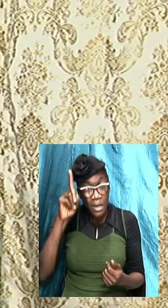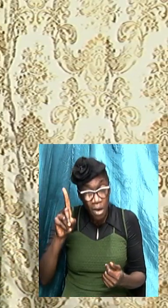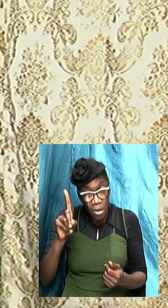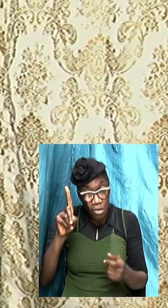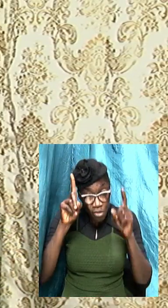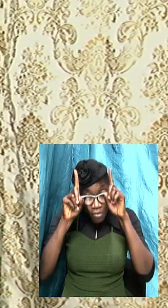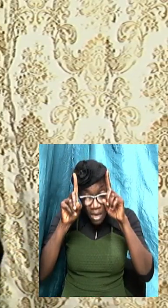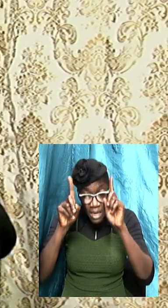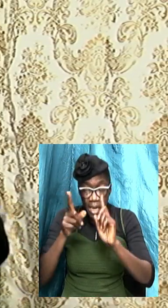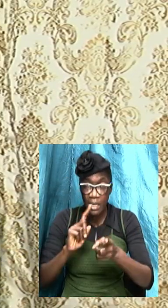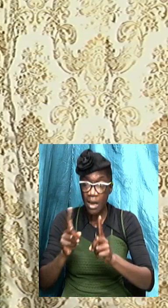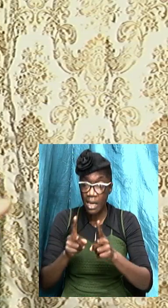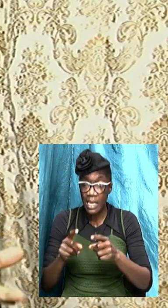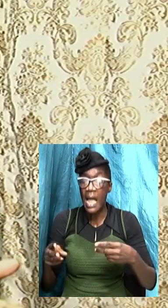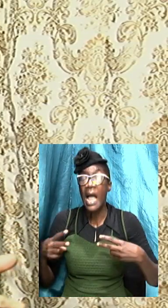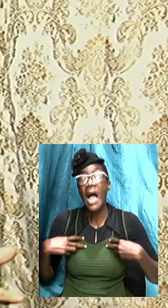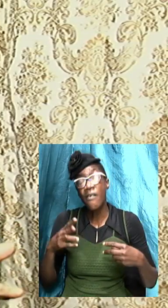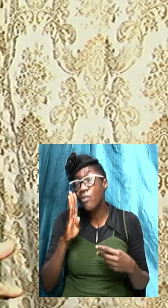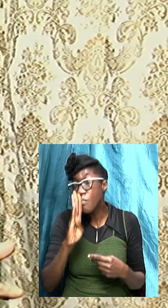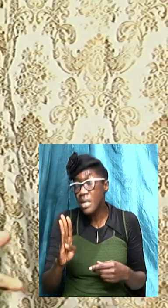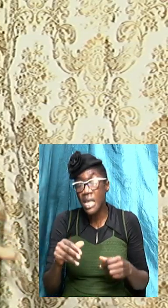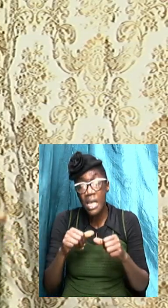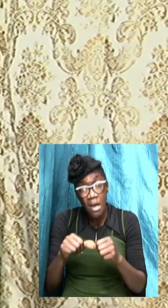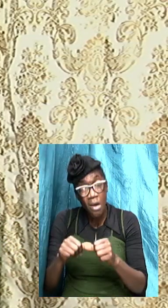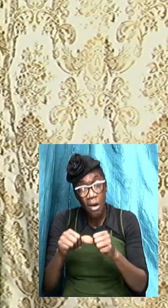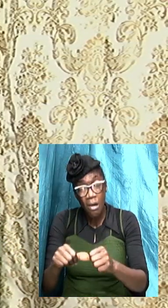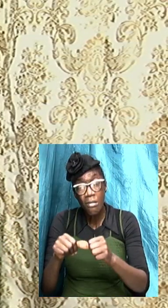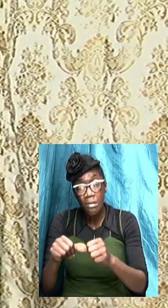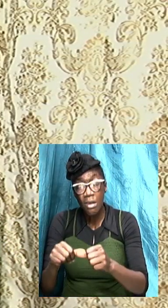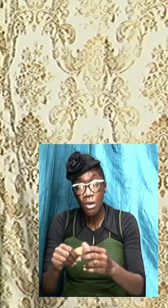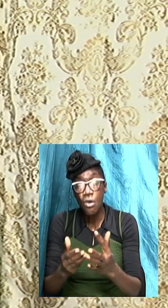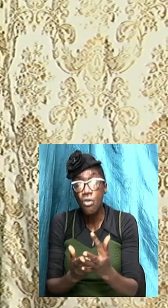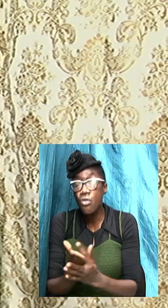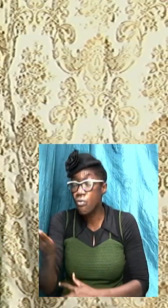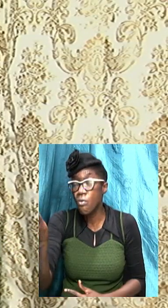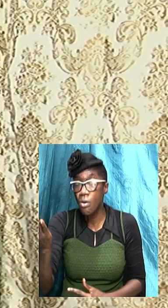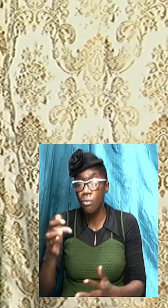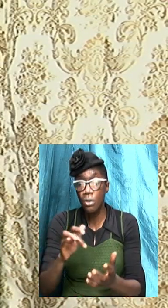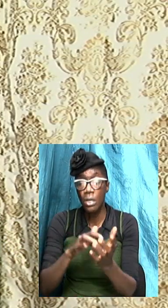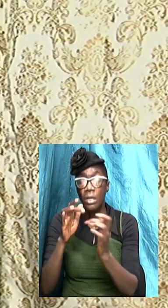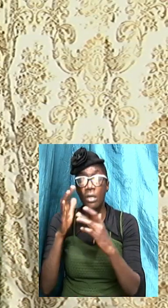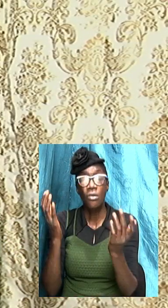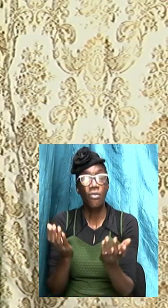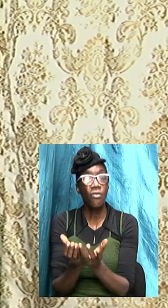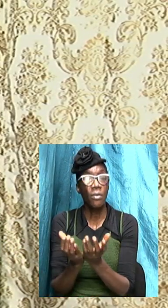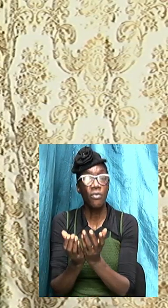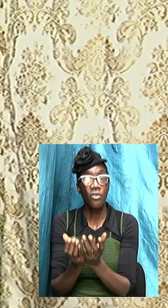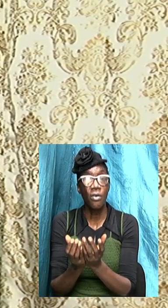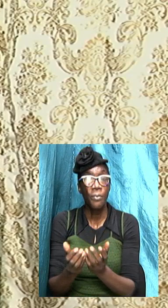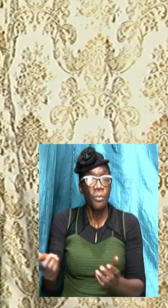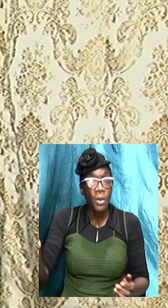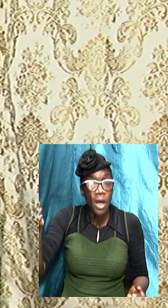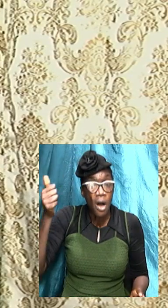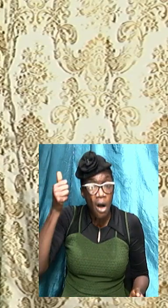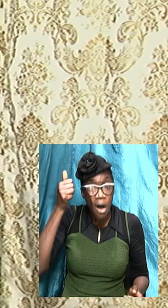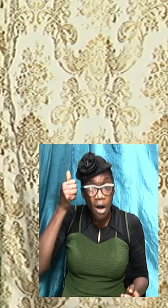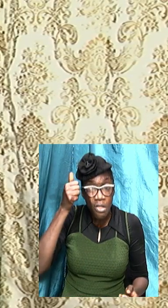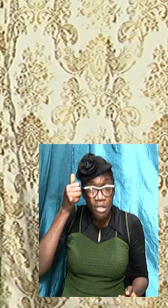consistent throughout scriptures the authority of sound doctrine is grounded in scripture